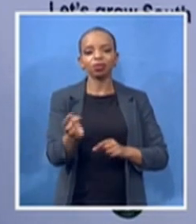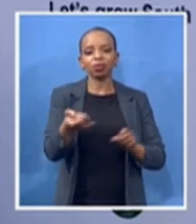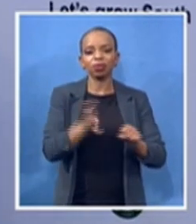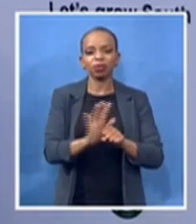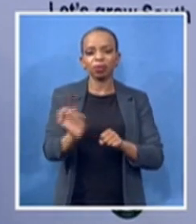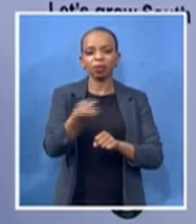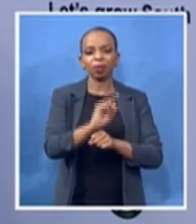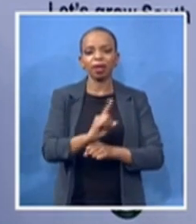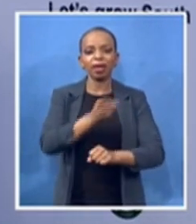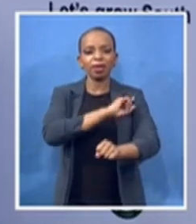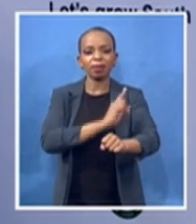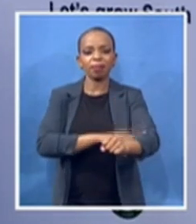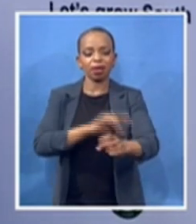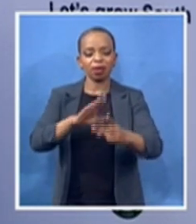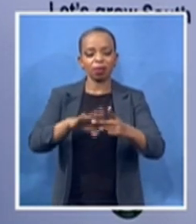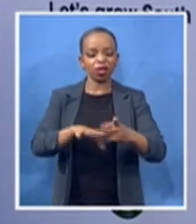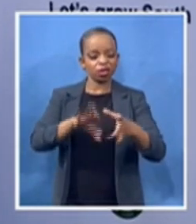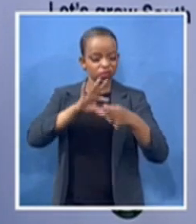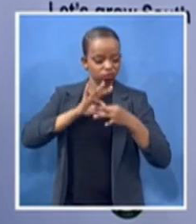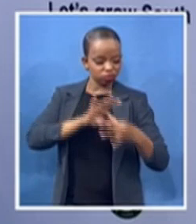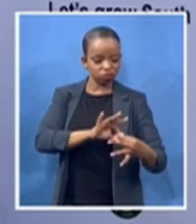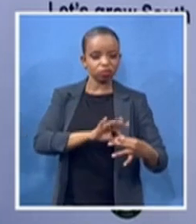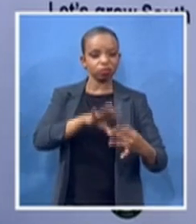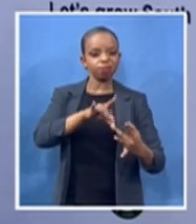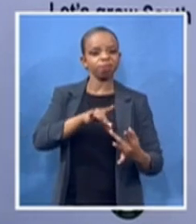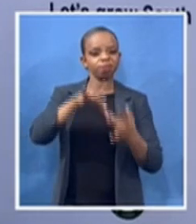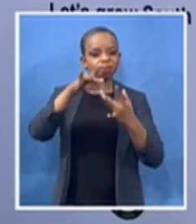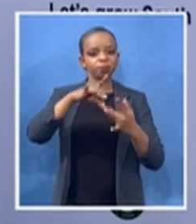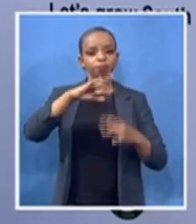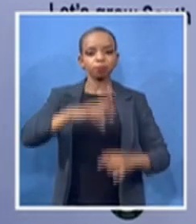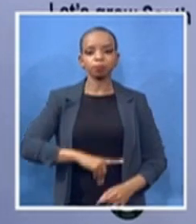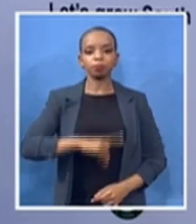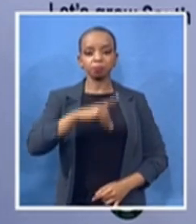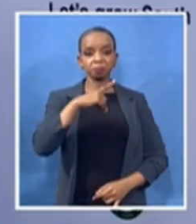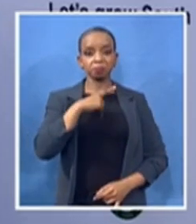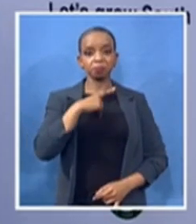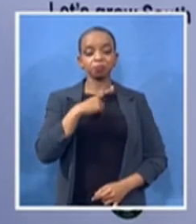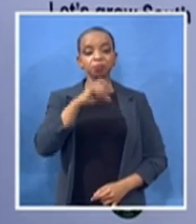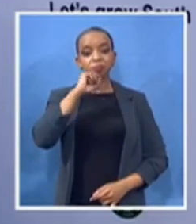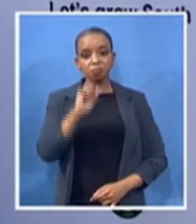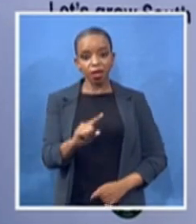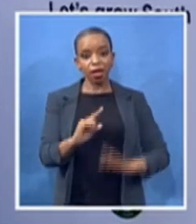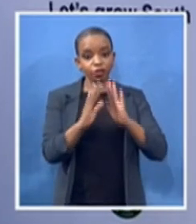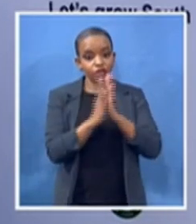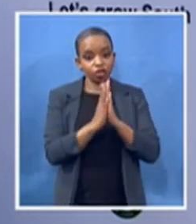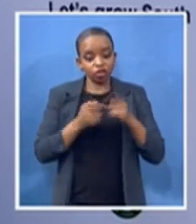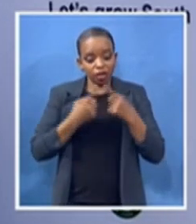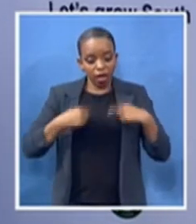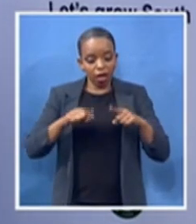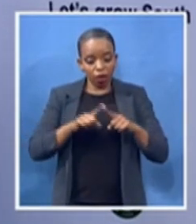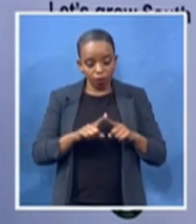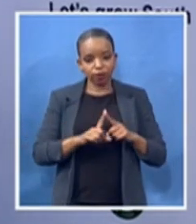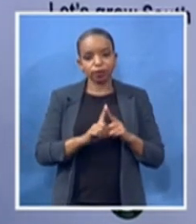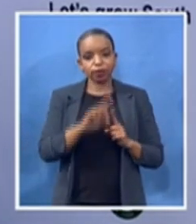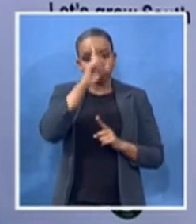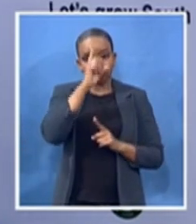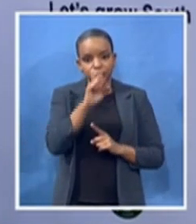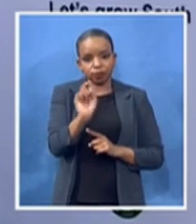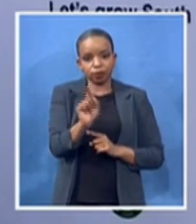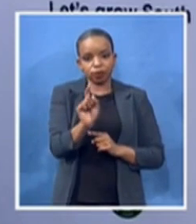this is what the amy church is all about her genealogy such that she was a daughter of a lay preacher